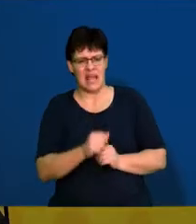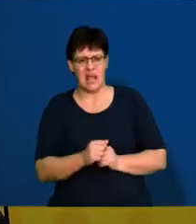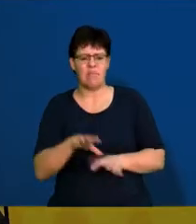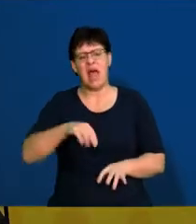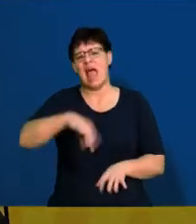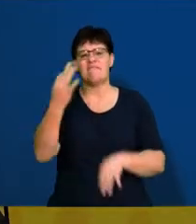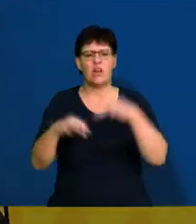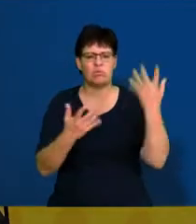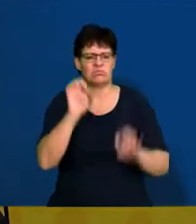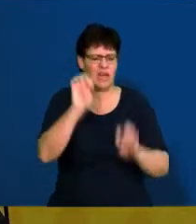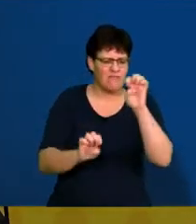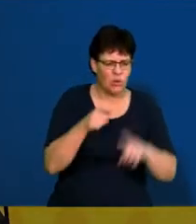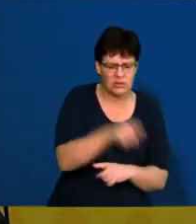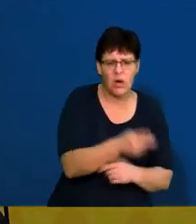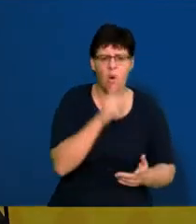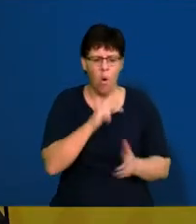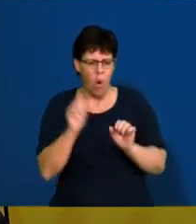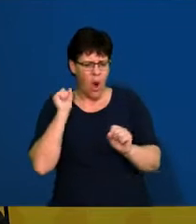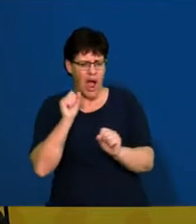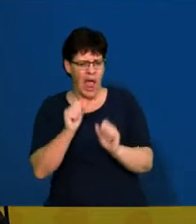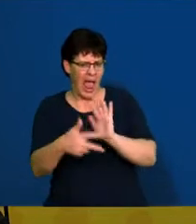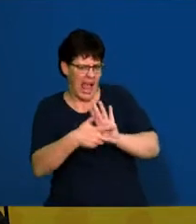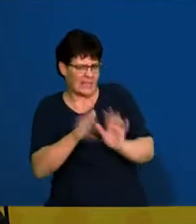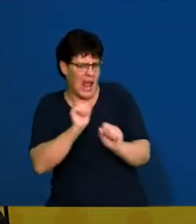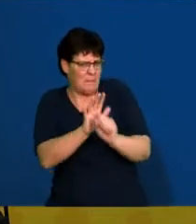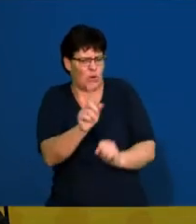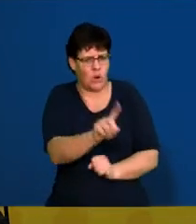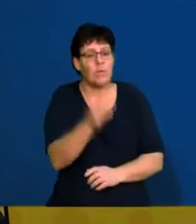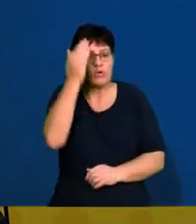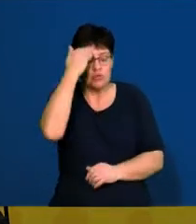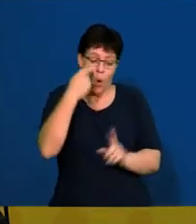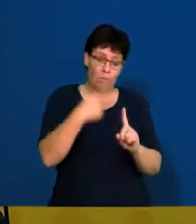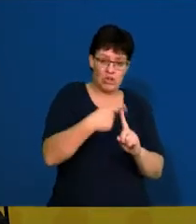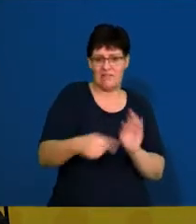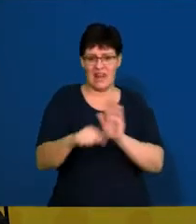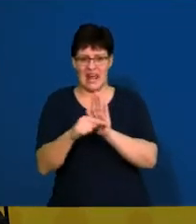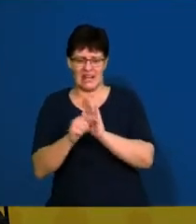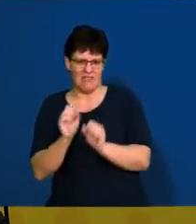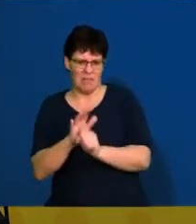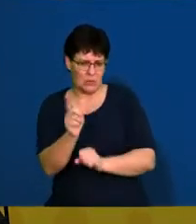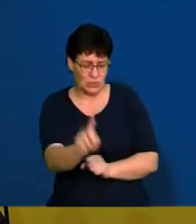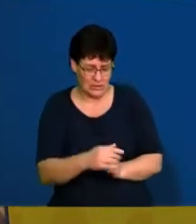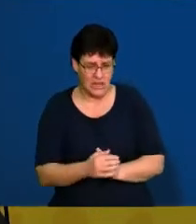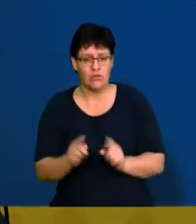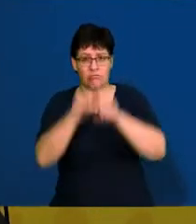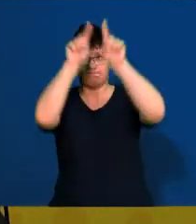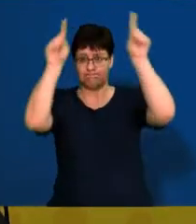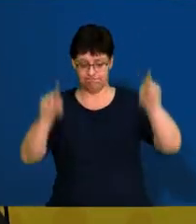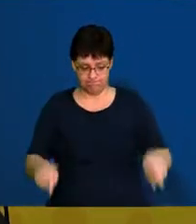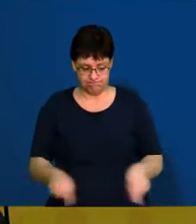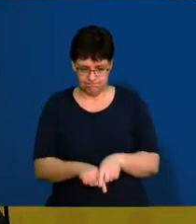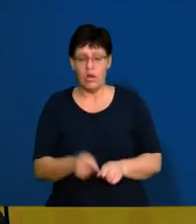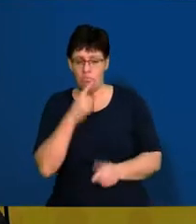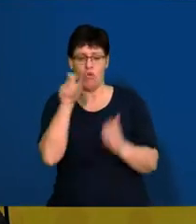evaluate, or what is the impact of this act? So know their advantages and disadvantages. So once again, in that big piece of paper,